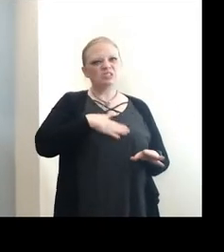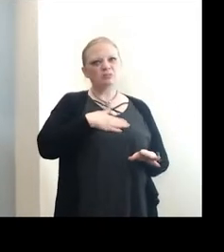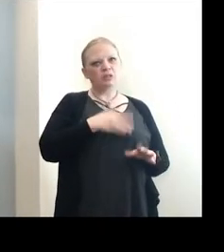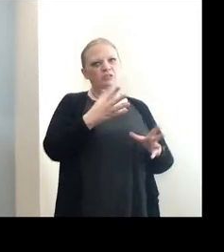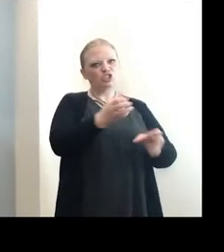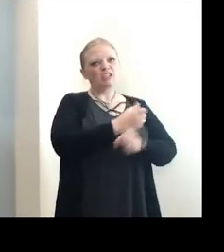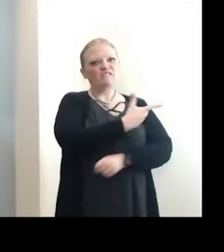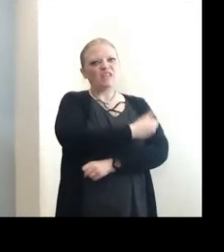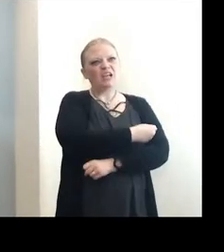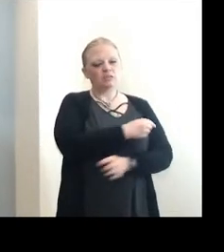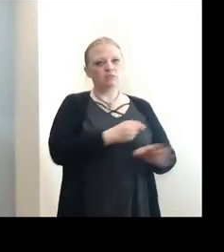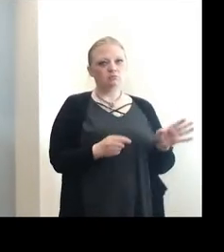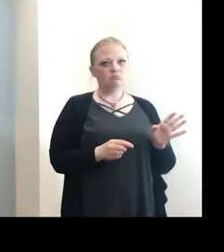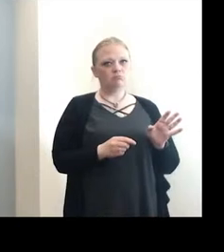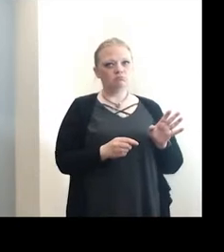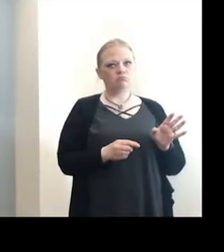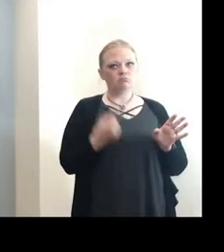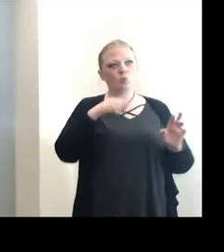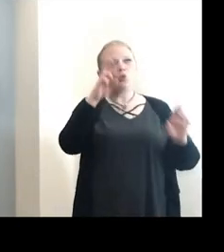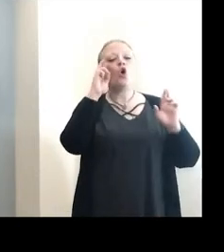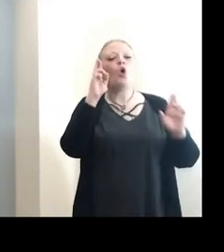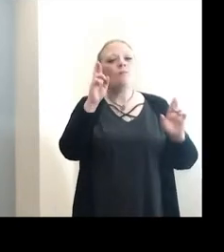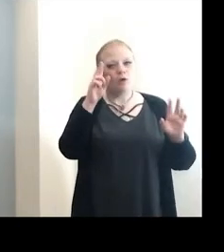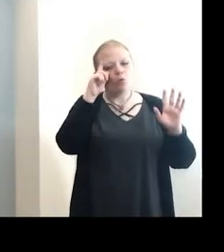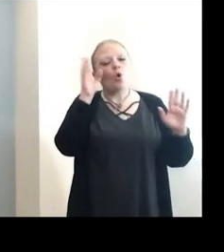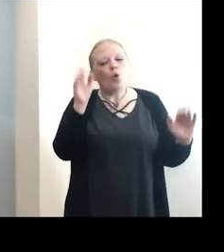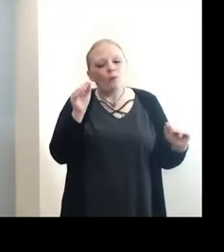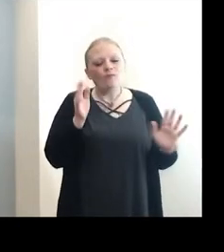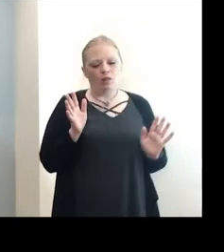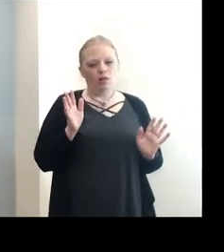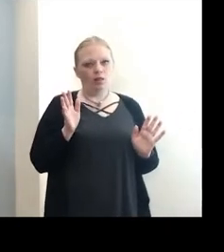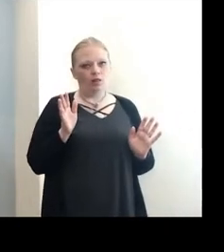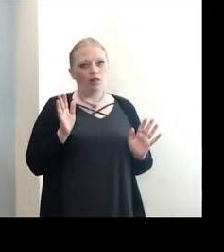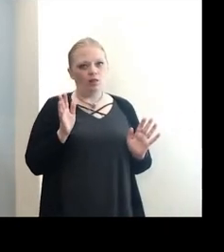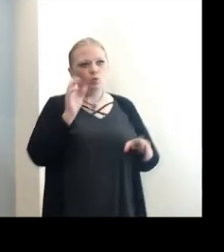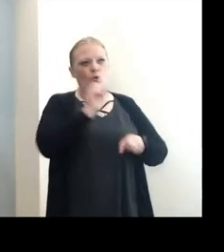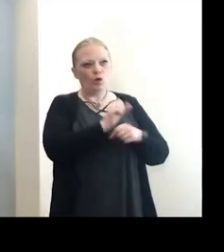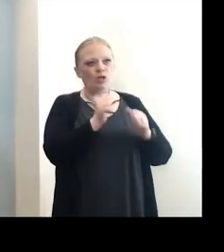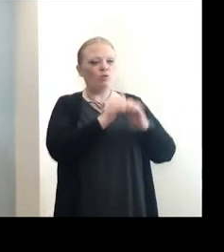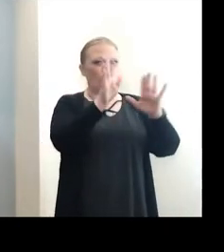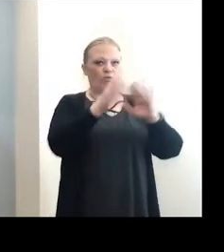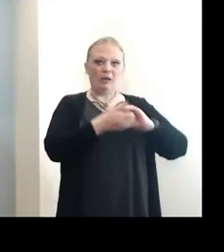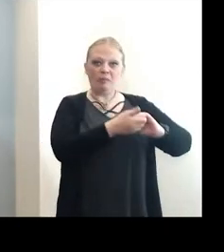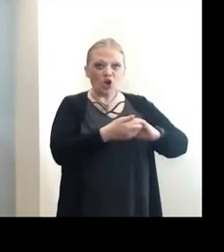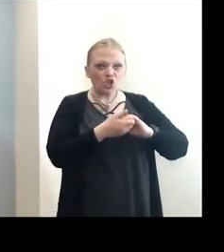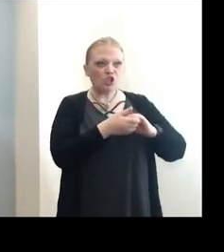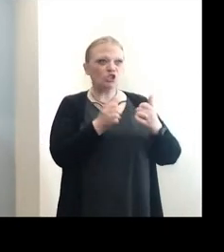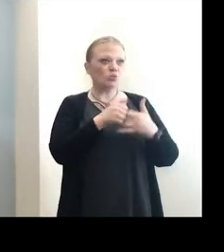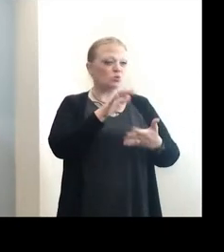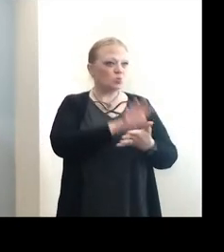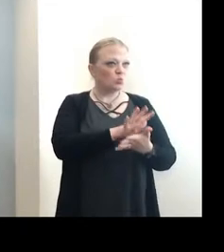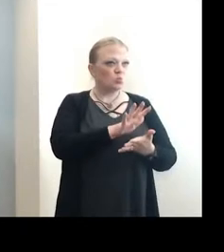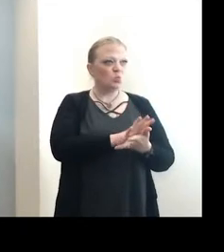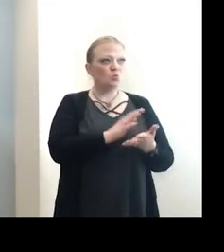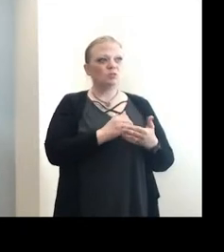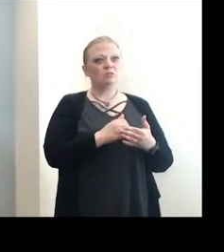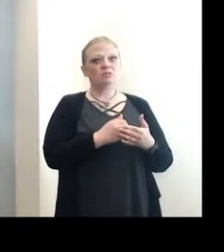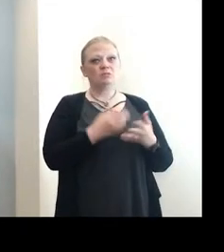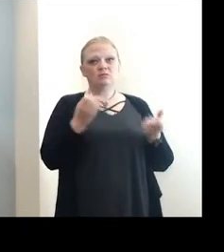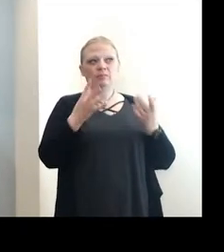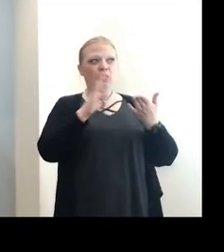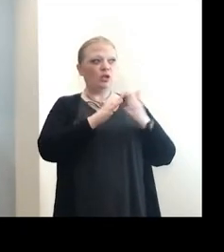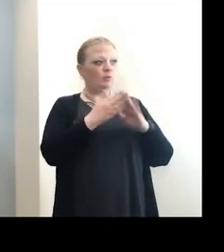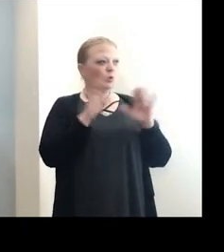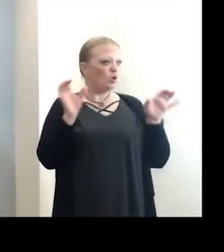get vaccinated. So we're, you we're hopeful, we're hopefully going to get there working with some great partners with our schools, our many